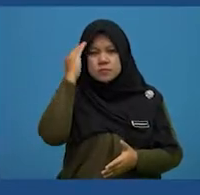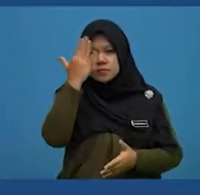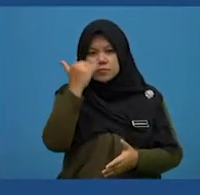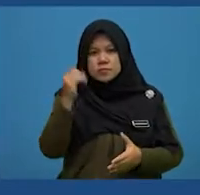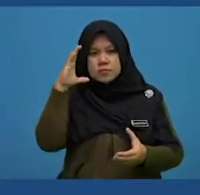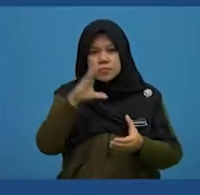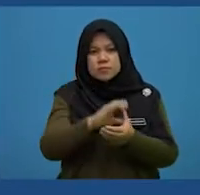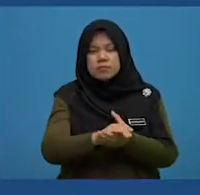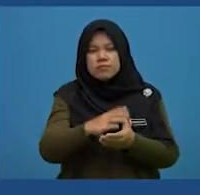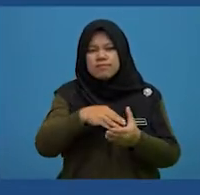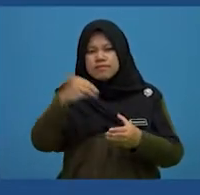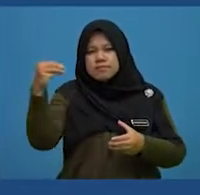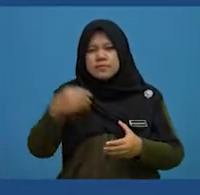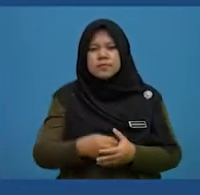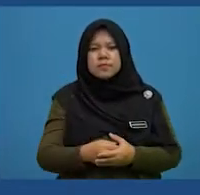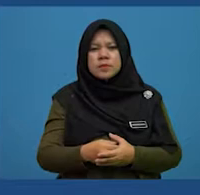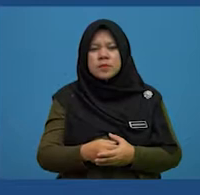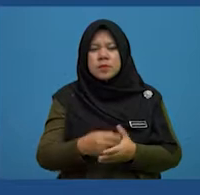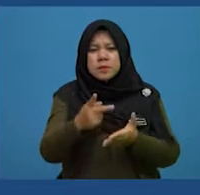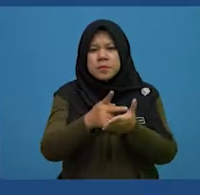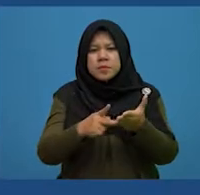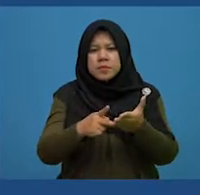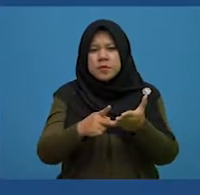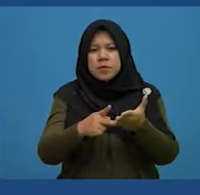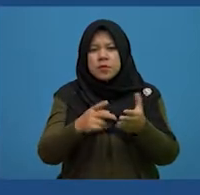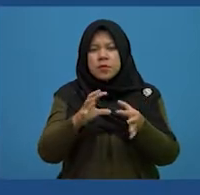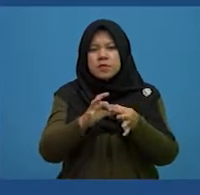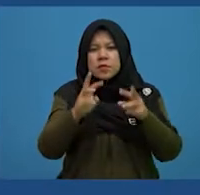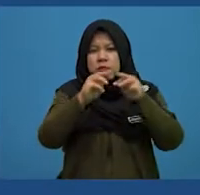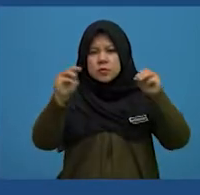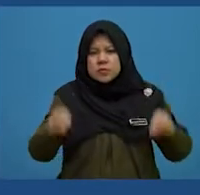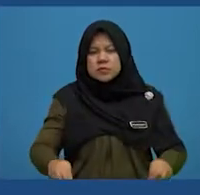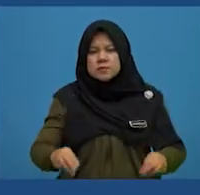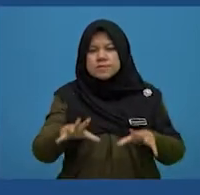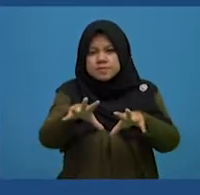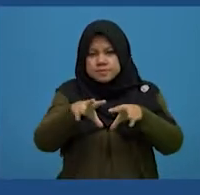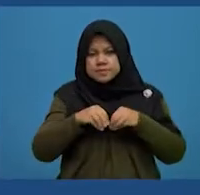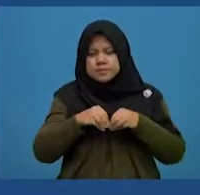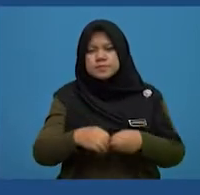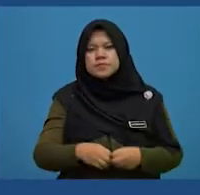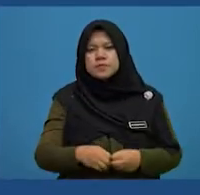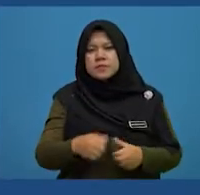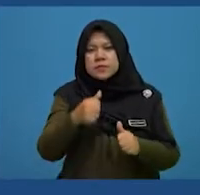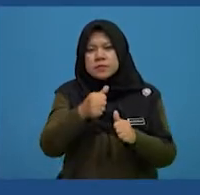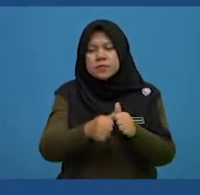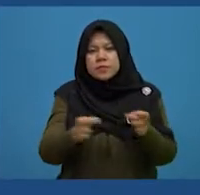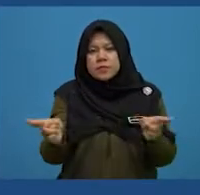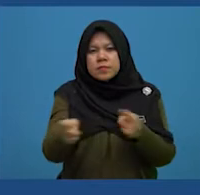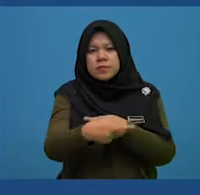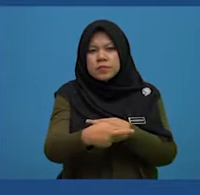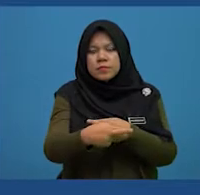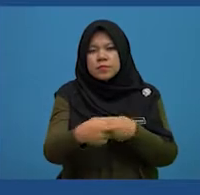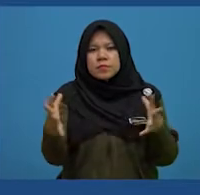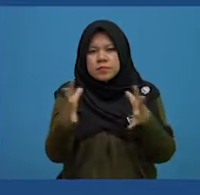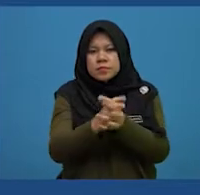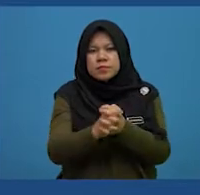will never know why he left. And that is a big part of the museum's appeal. Each